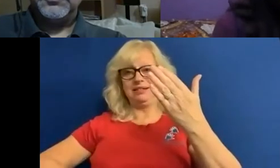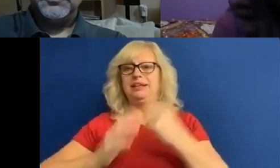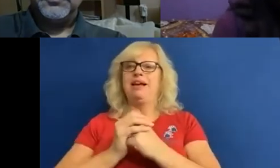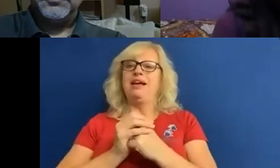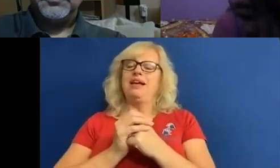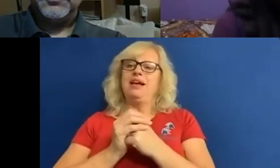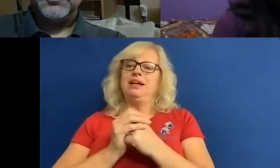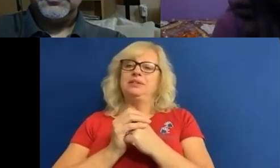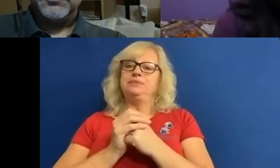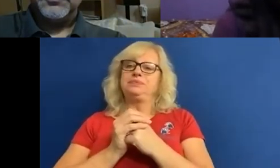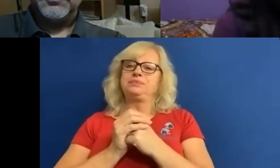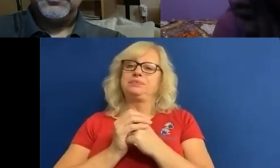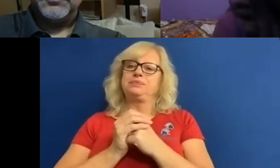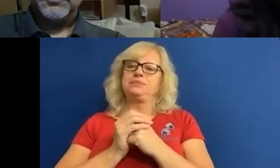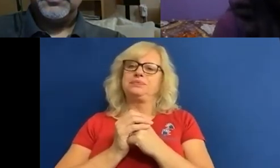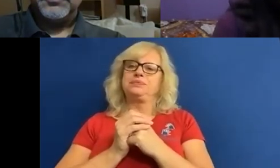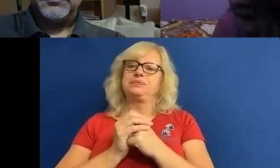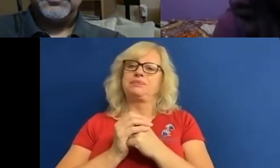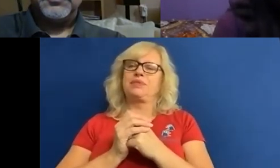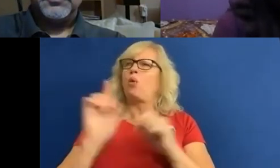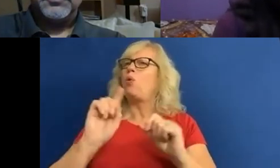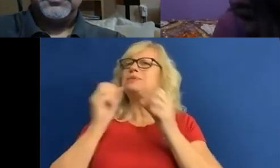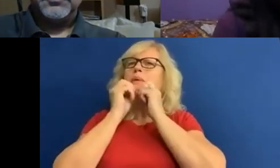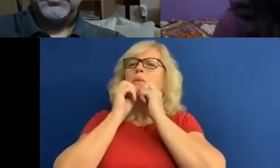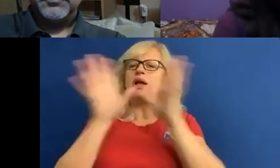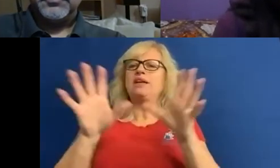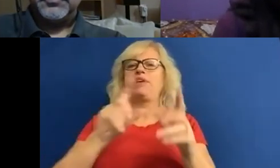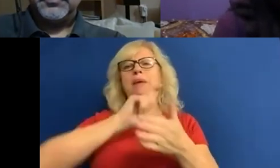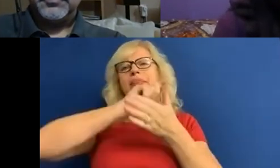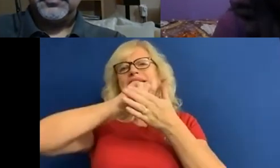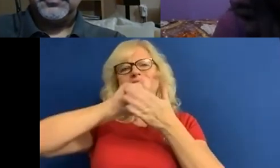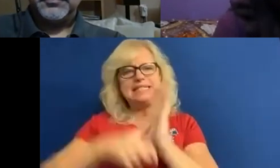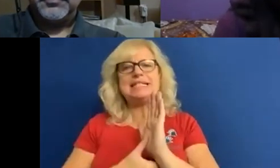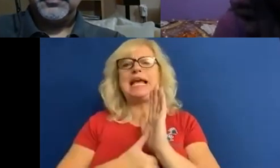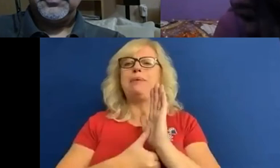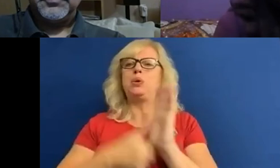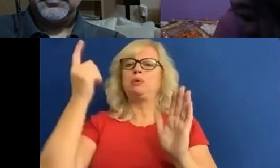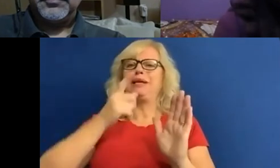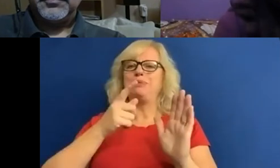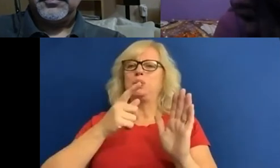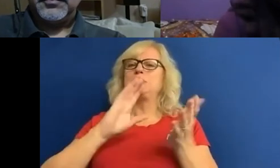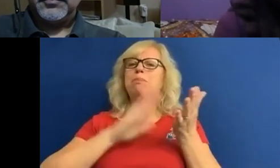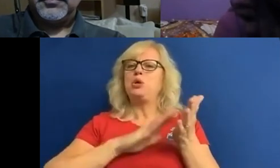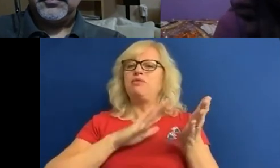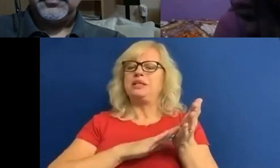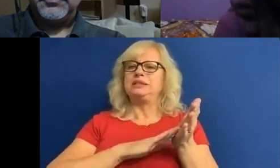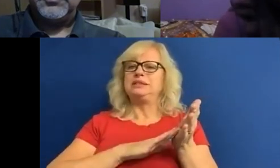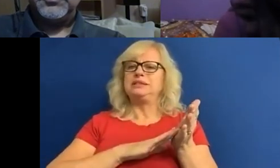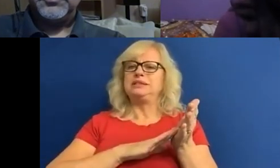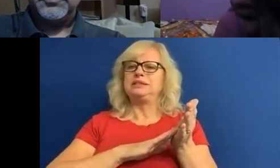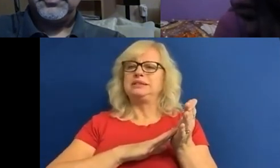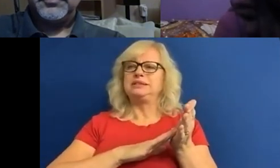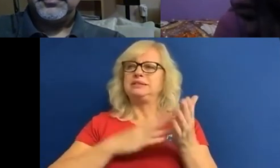have. Peter. what's been wonderful about the disabled people's movement, you know, in it's in it's kind of breadth